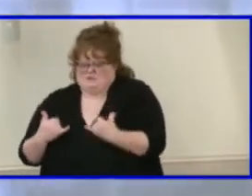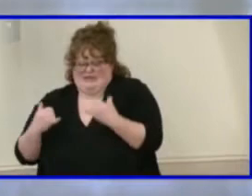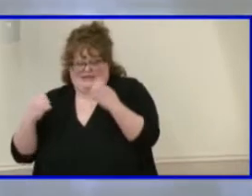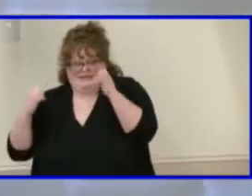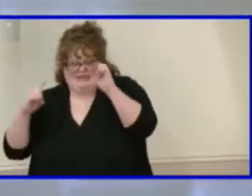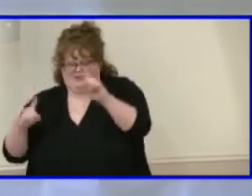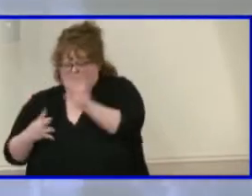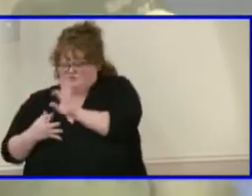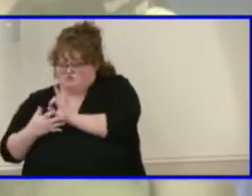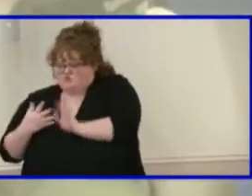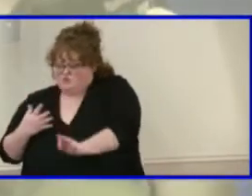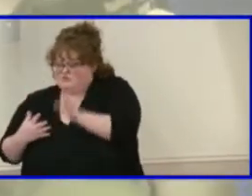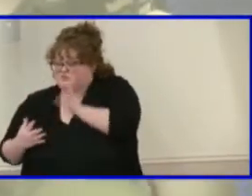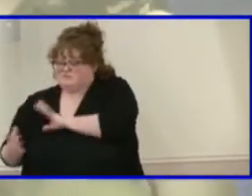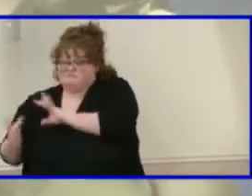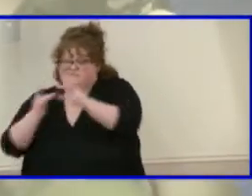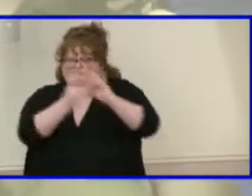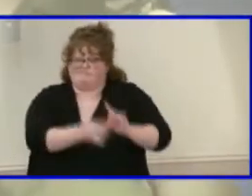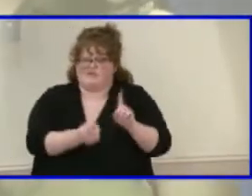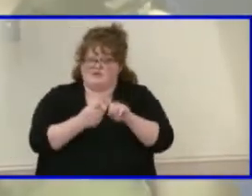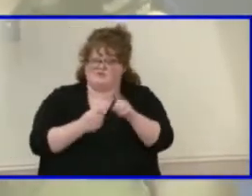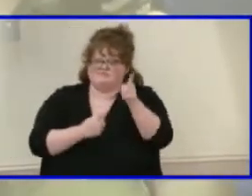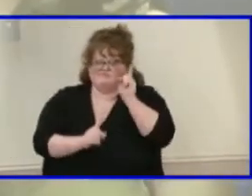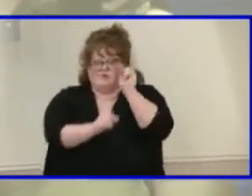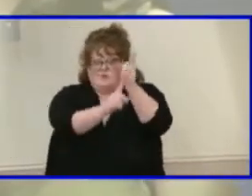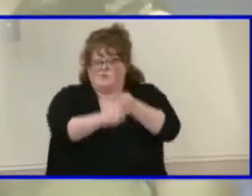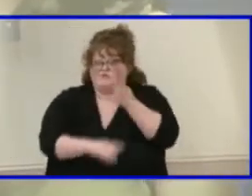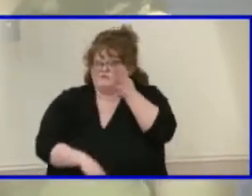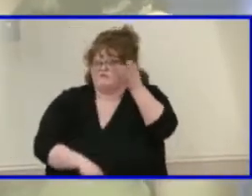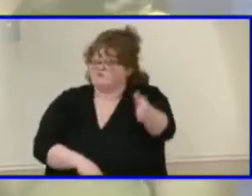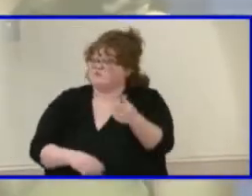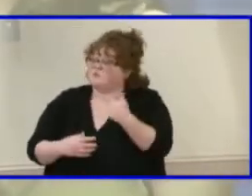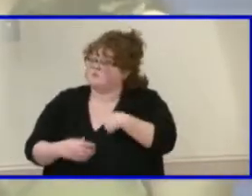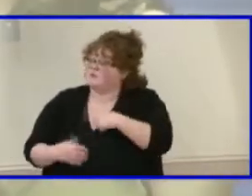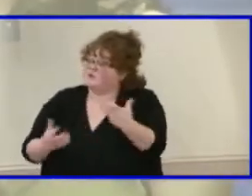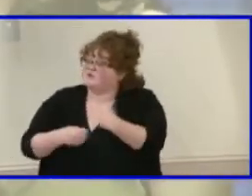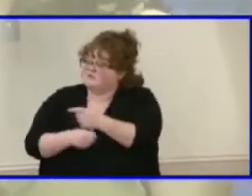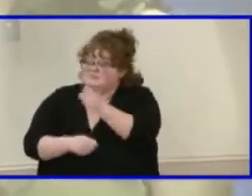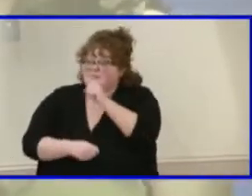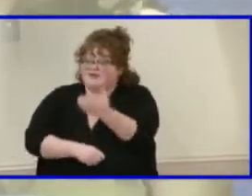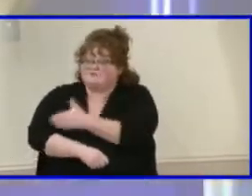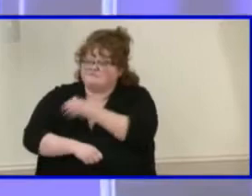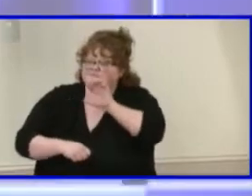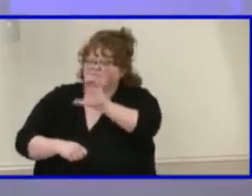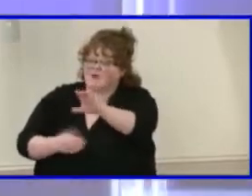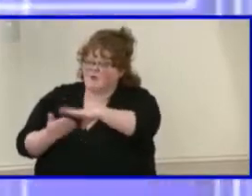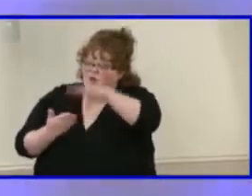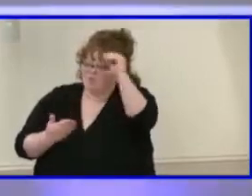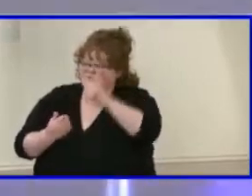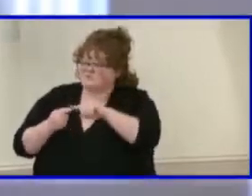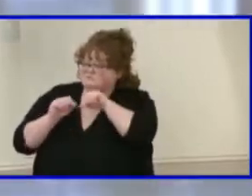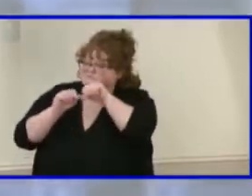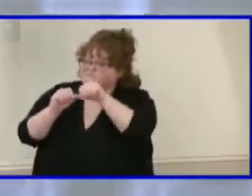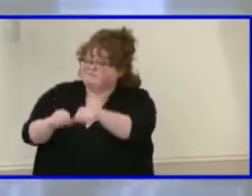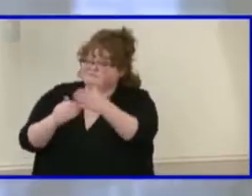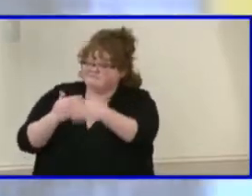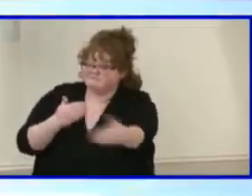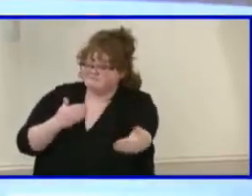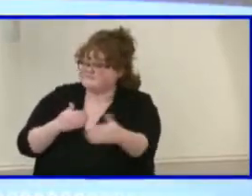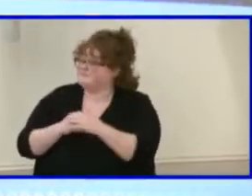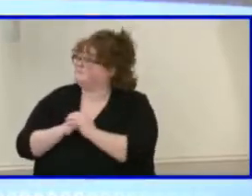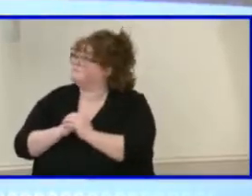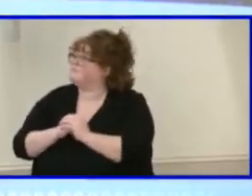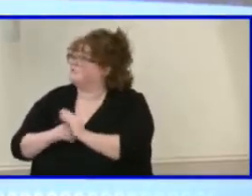goals for the future. It's just one more way that H-EPS is empowering learners to be life-ready. From the home